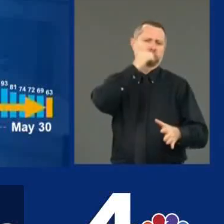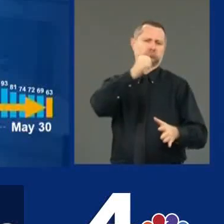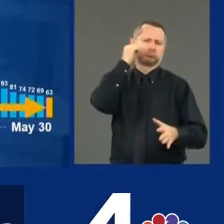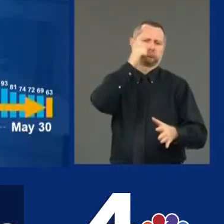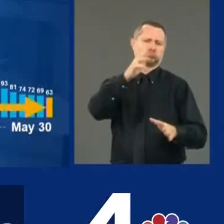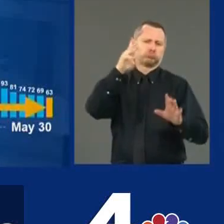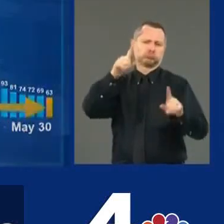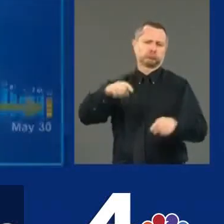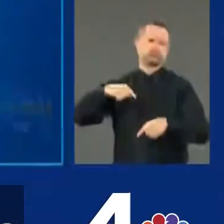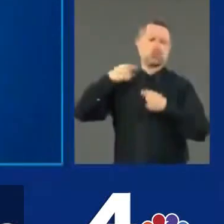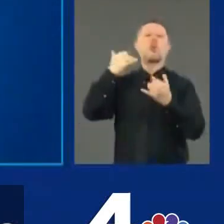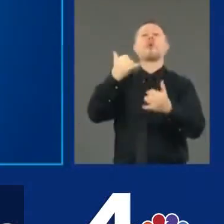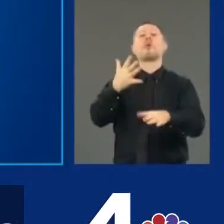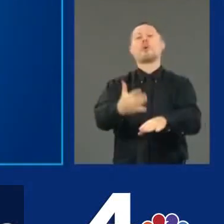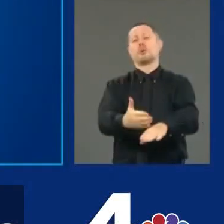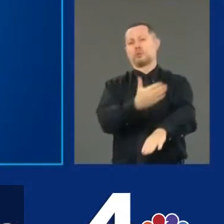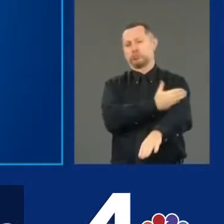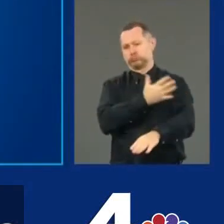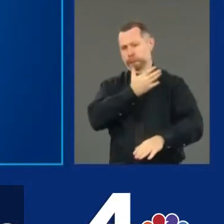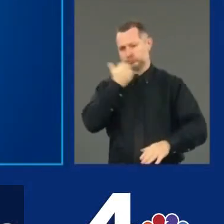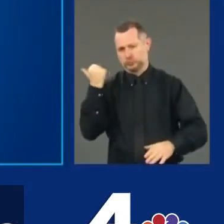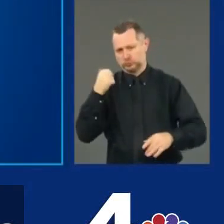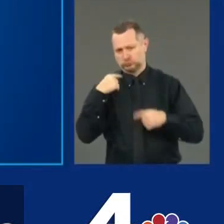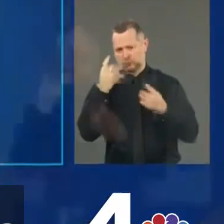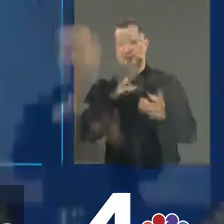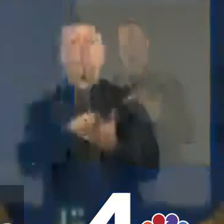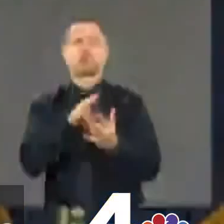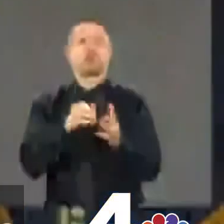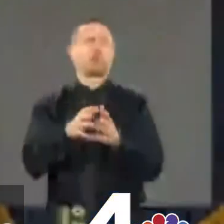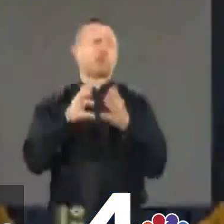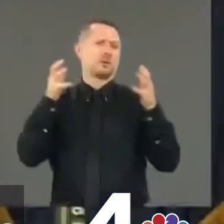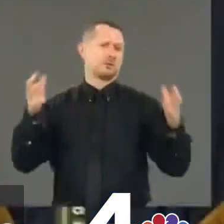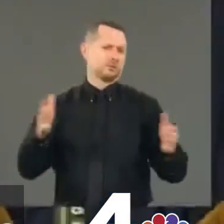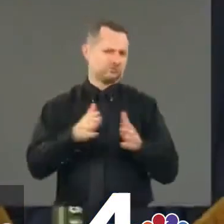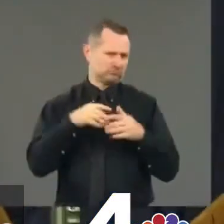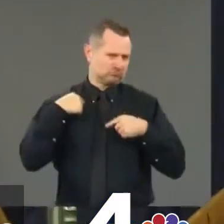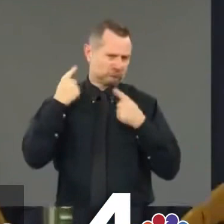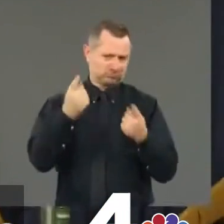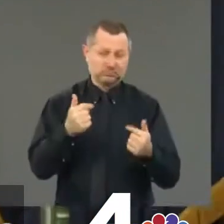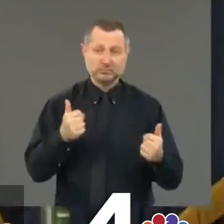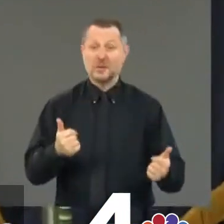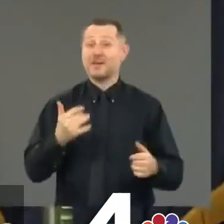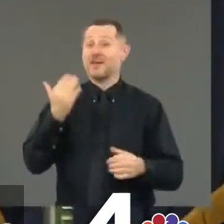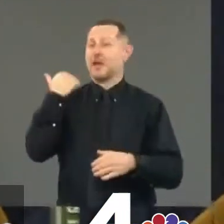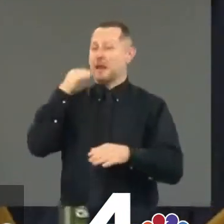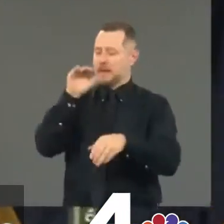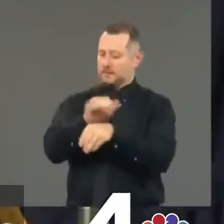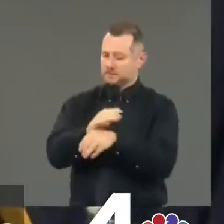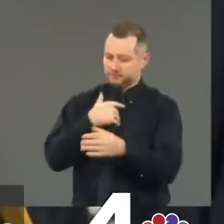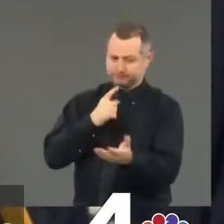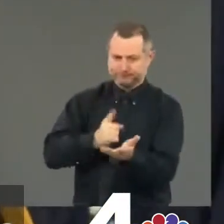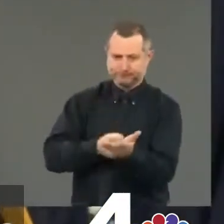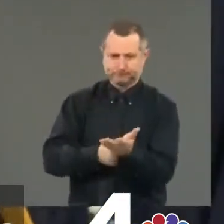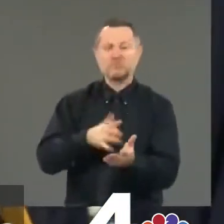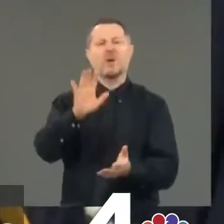and it's a lesson for all of us. Last night, as I said, was an ugly